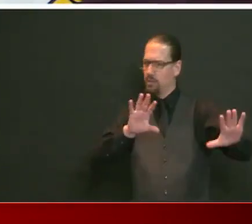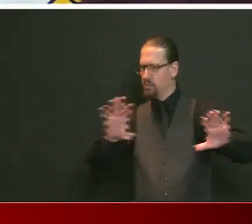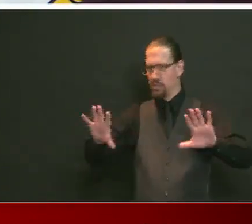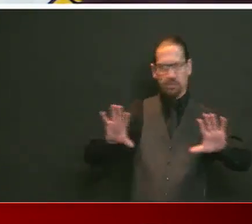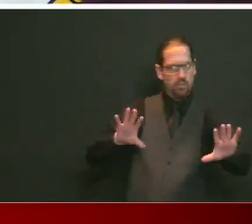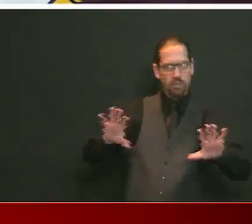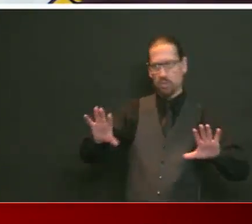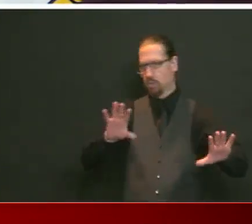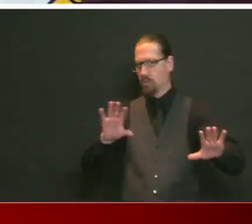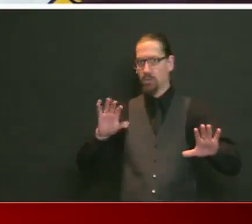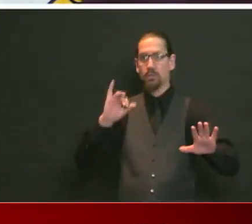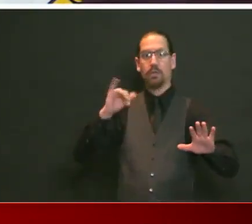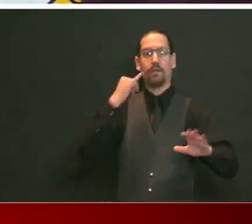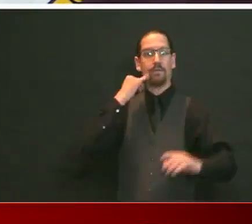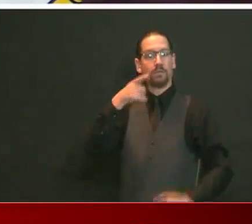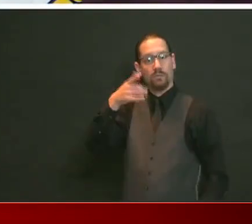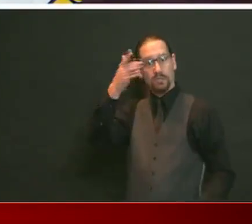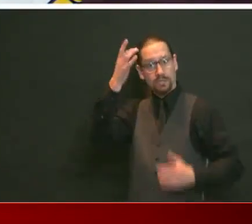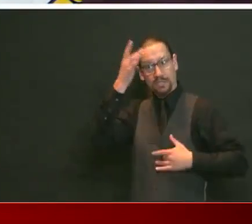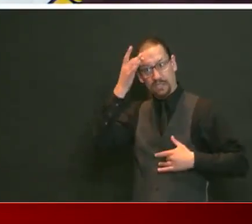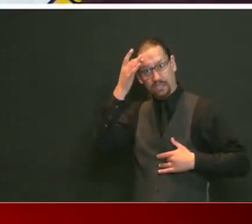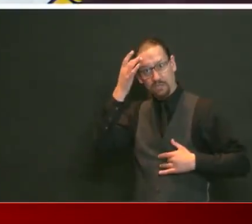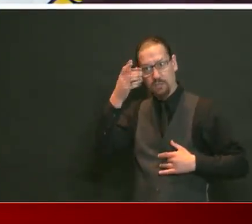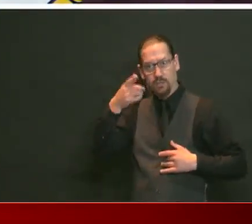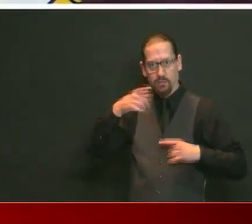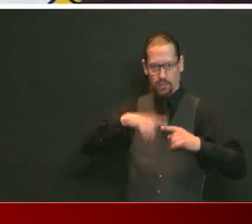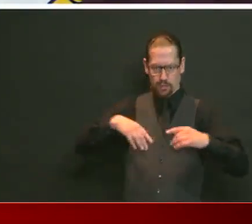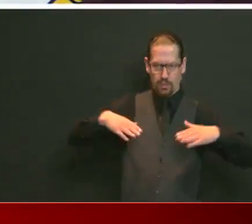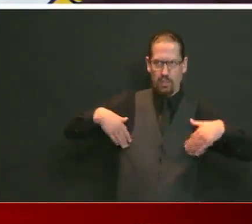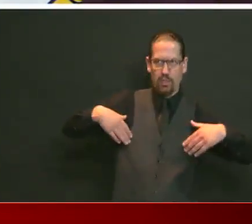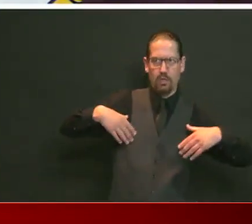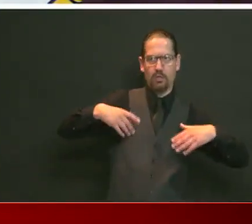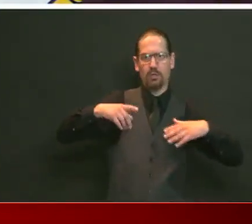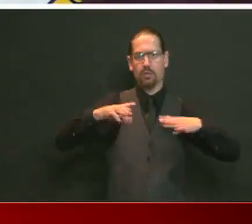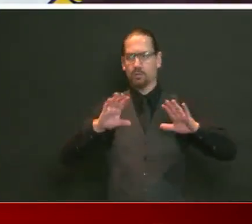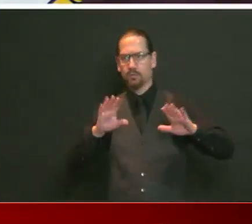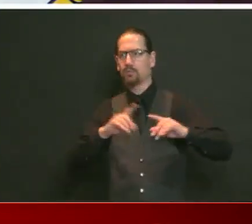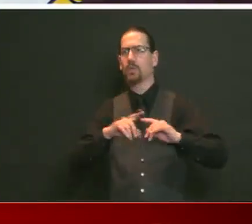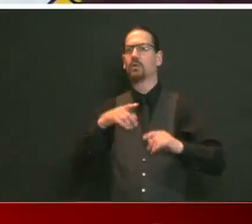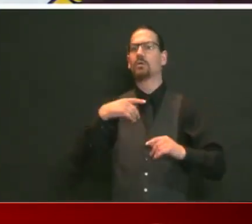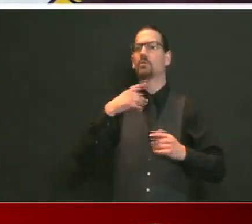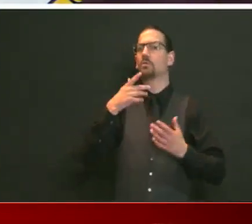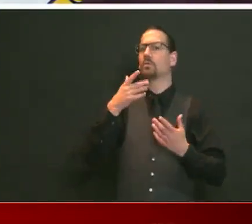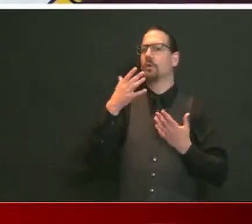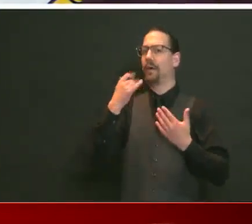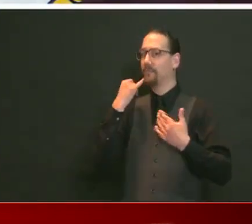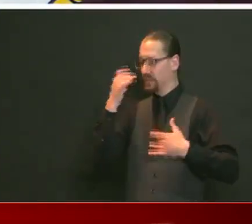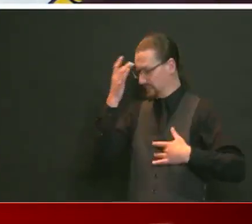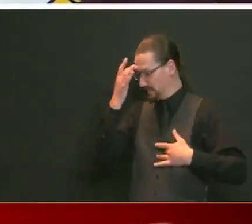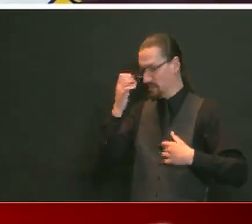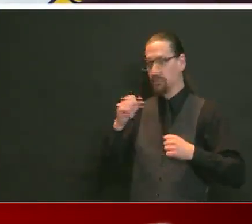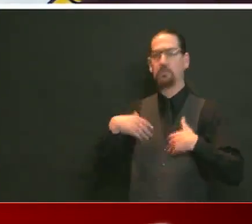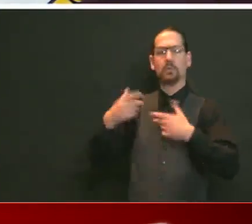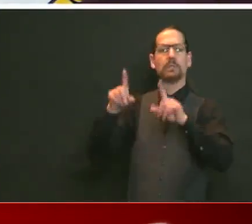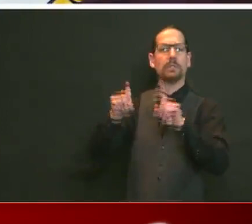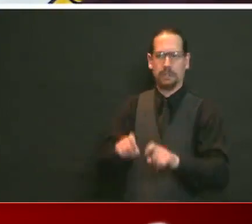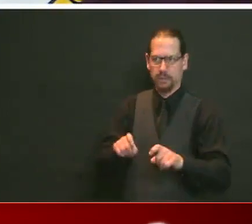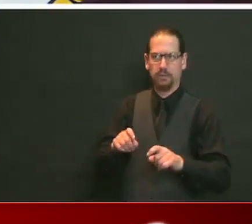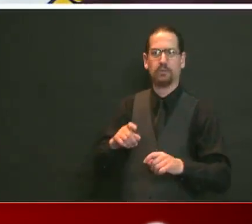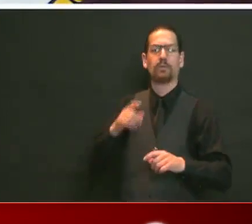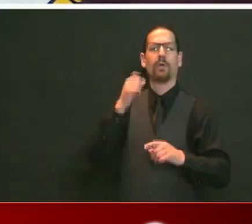sick, so we're overlaying that kind of surveillance testing on top of our symptomatic testing. That is going well,